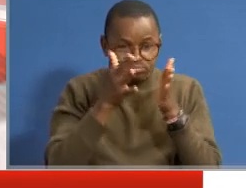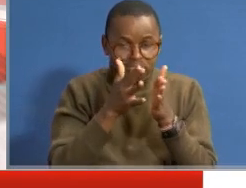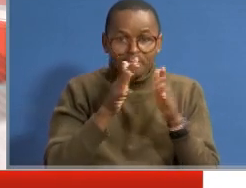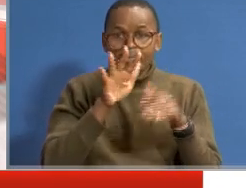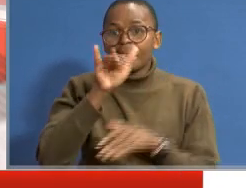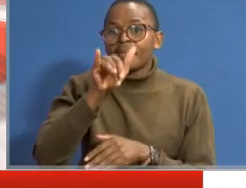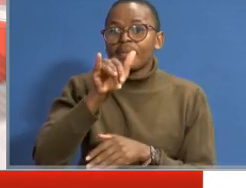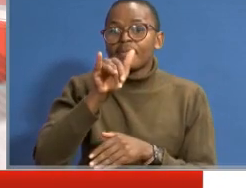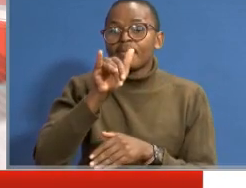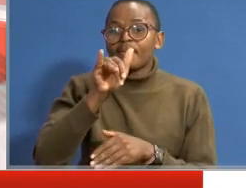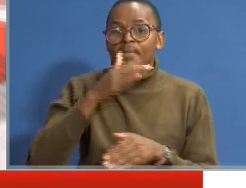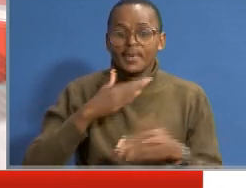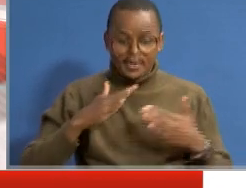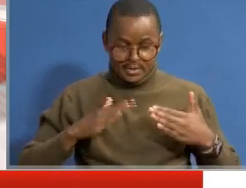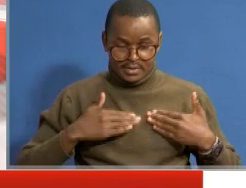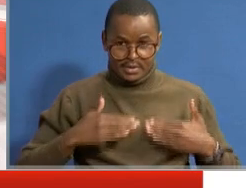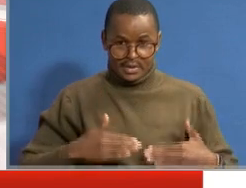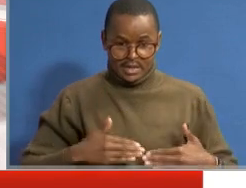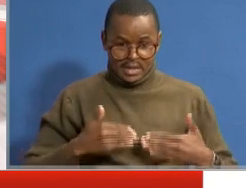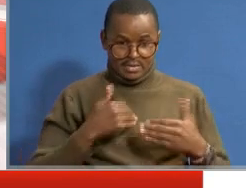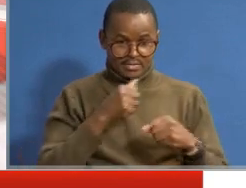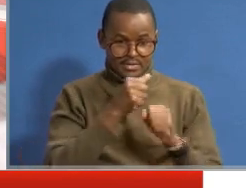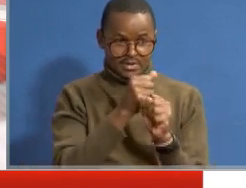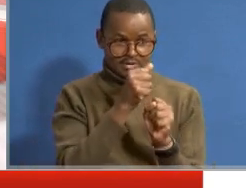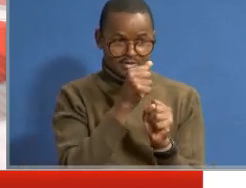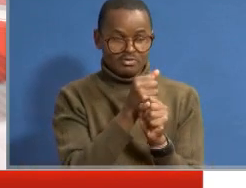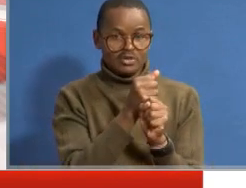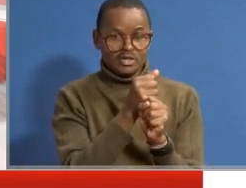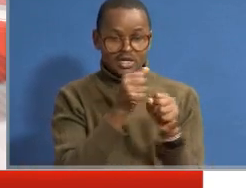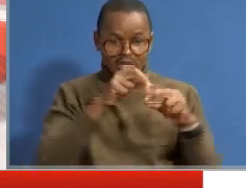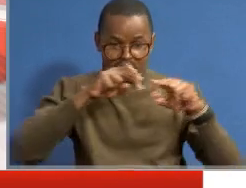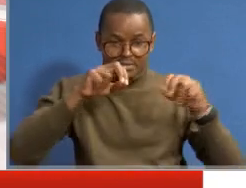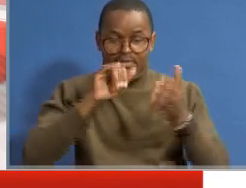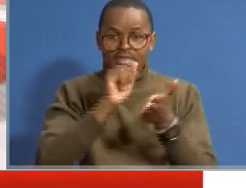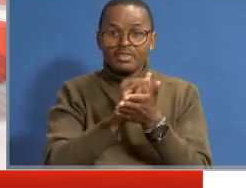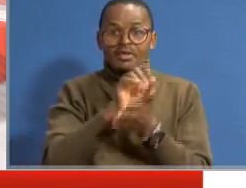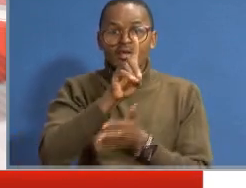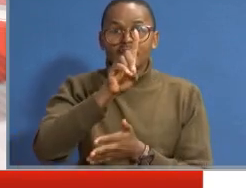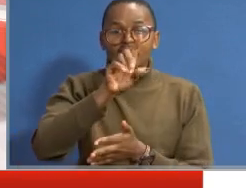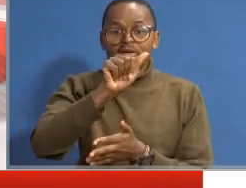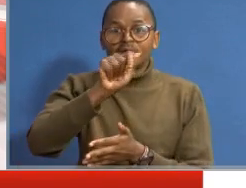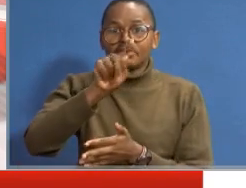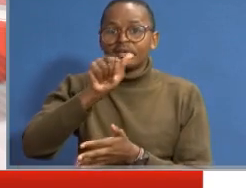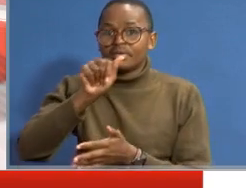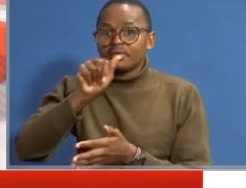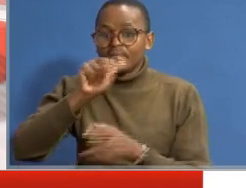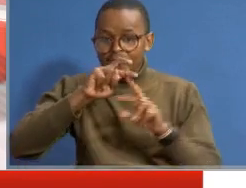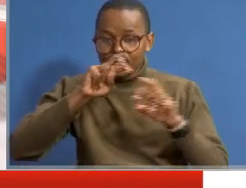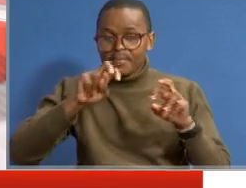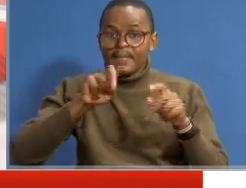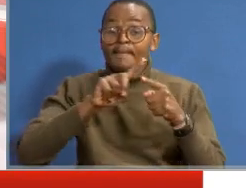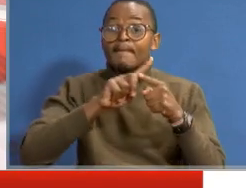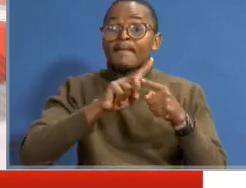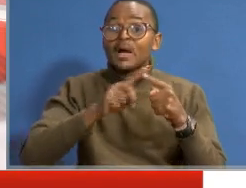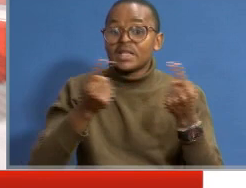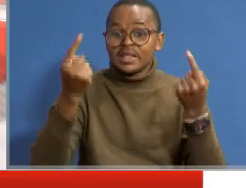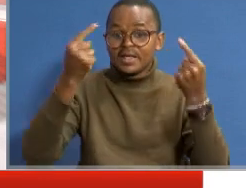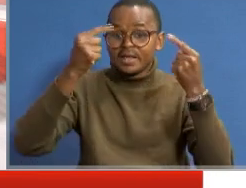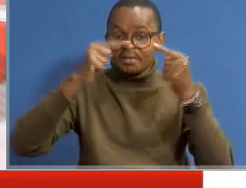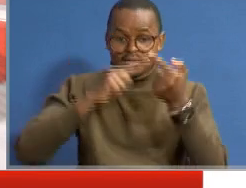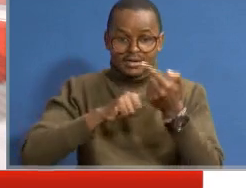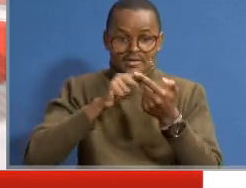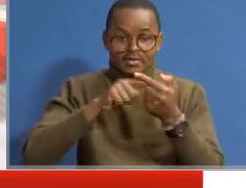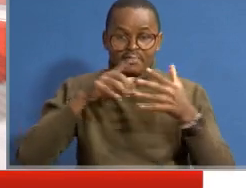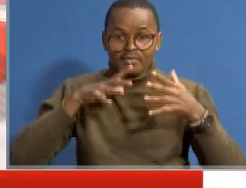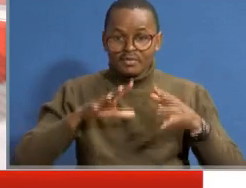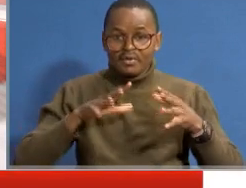by bodies concerned and that have been doing their own research on this. That data is yet to be verified at least. But in the oncoming census, we are